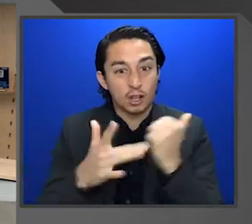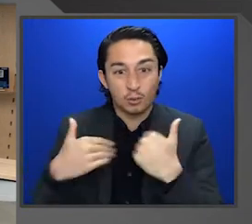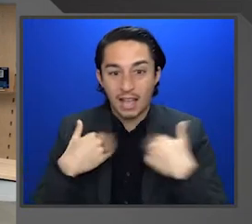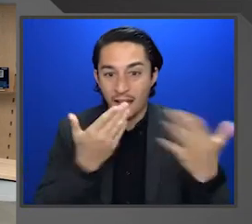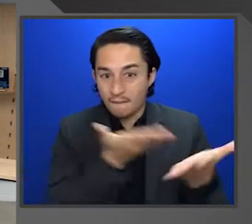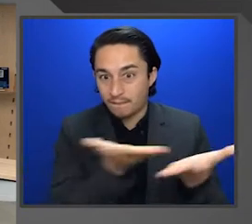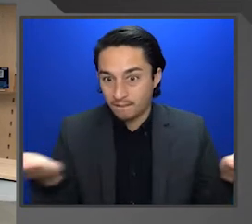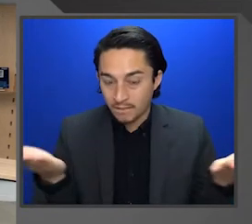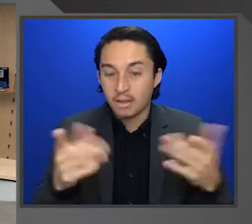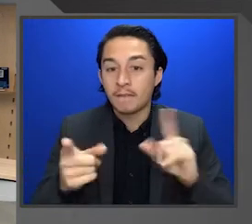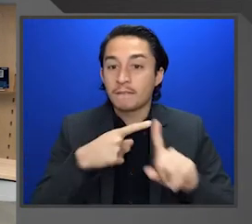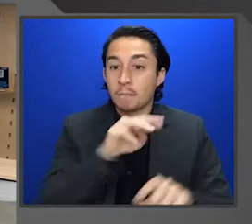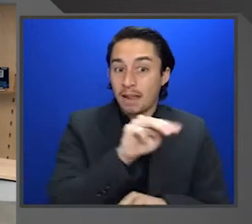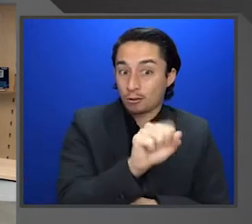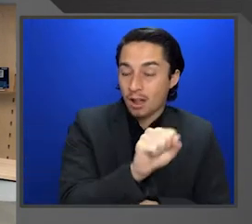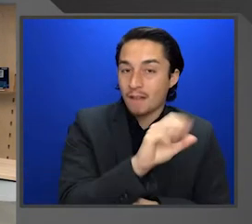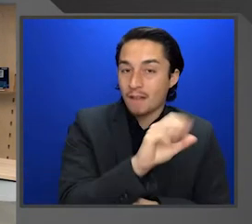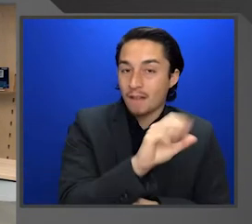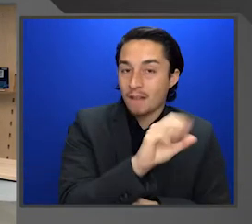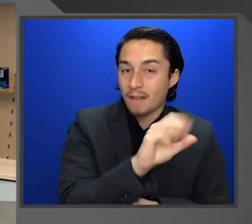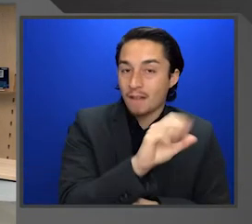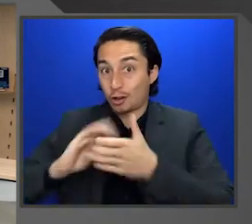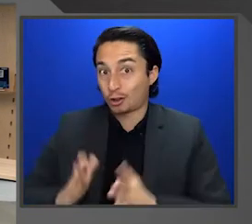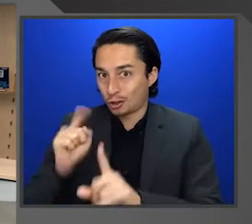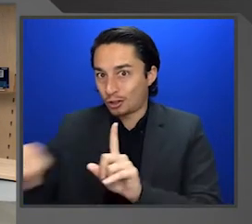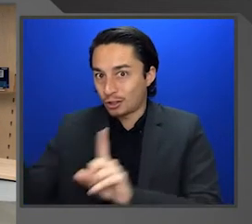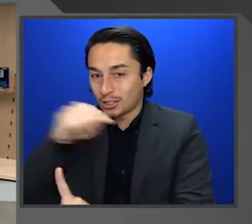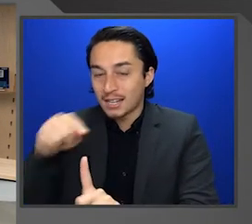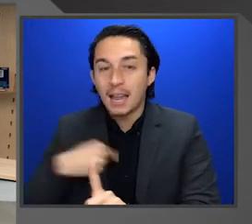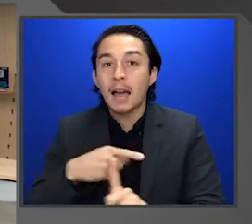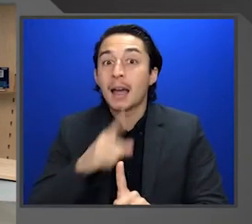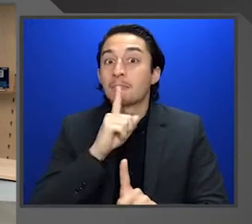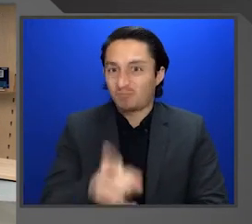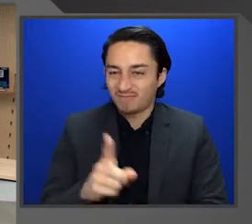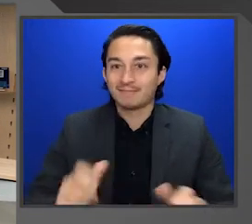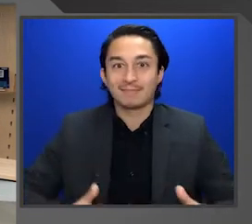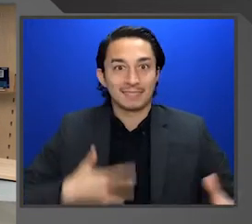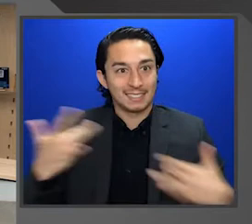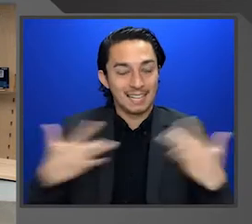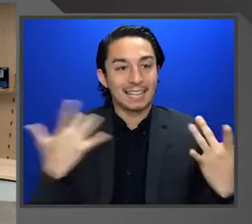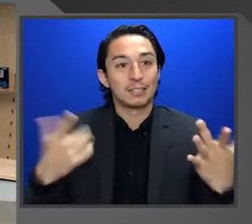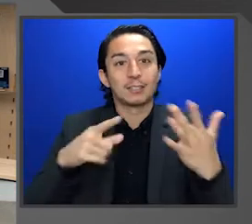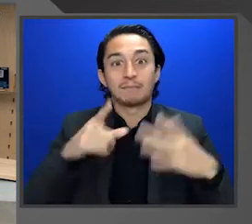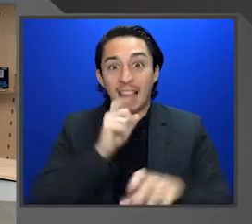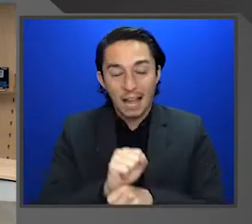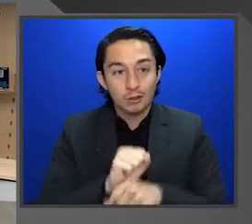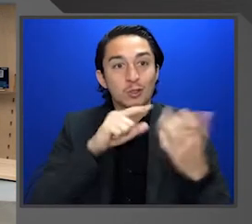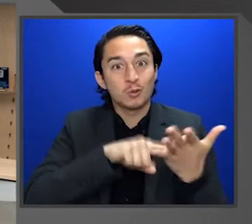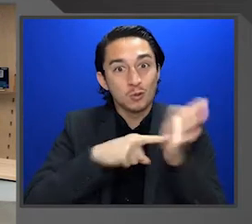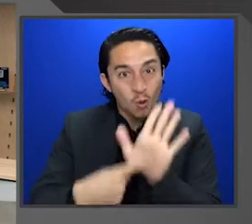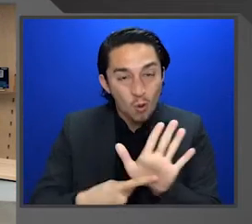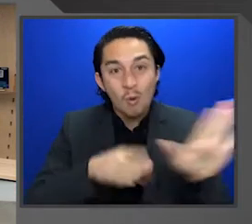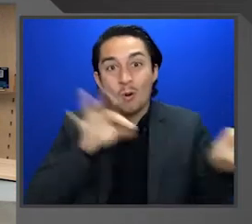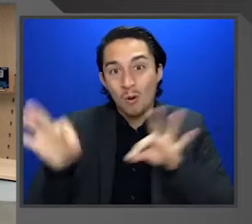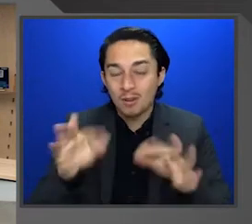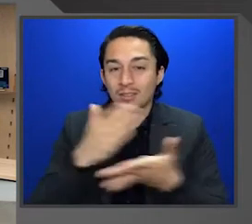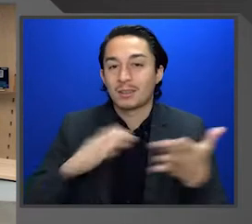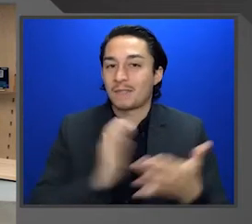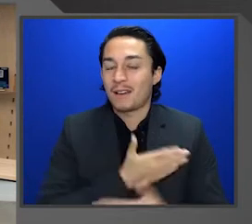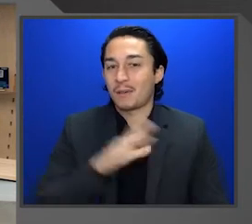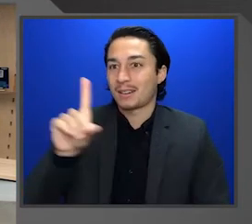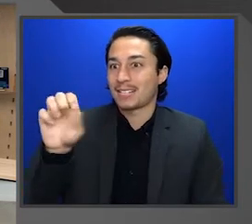that we have on display from Microsoft and our partners. And I'm really excited to actually be able to demonstrate for you some of the